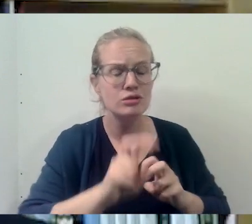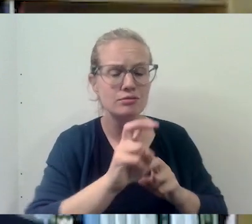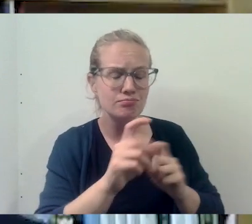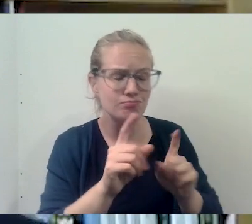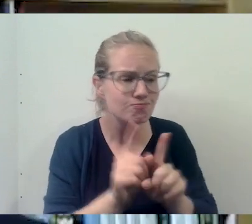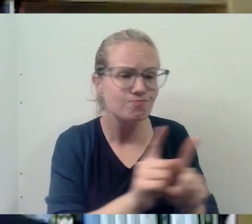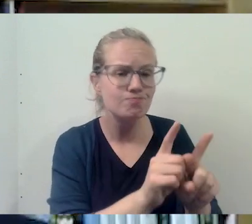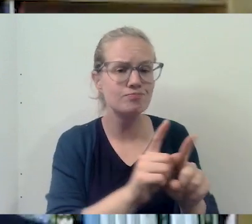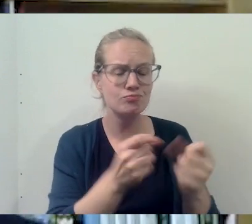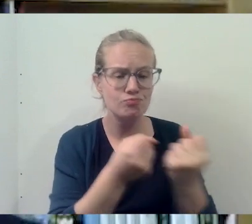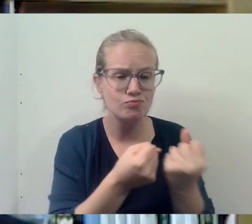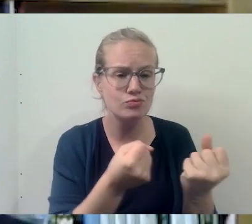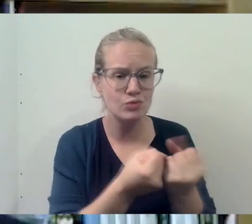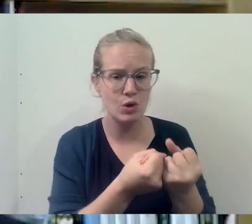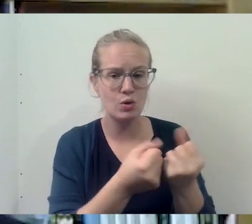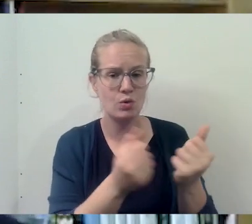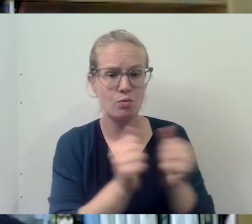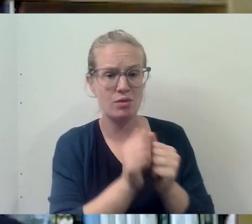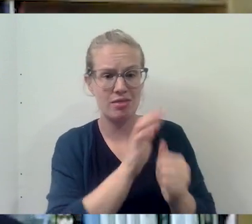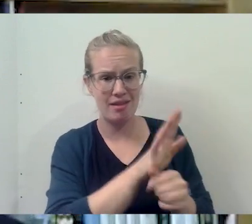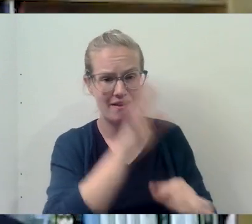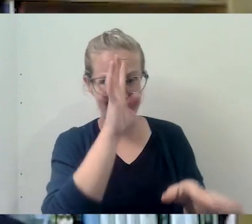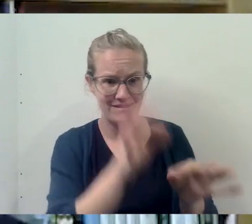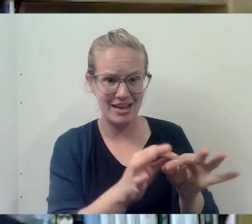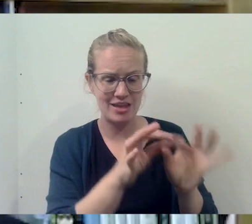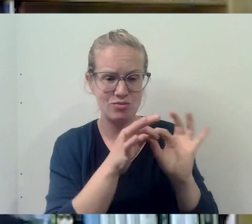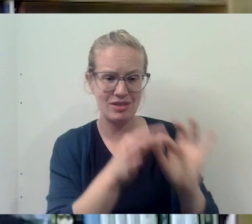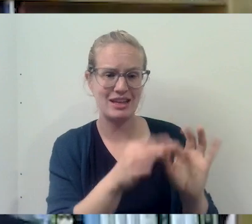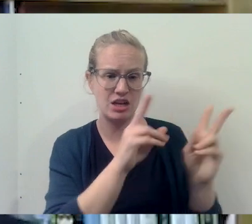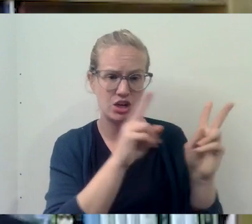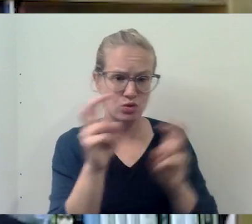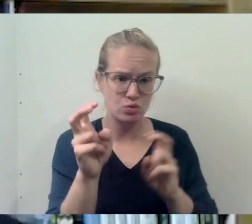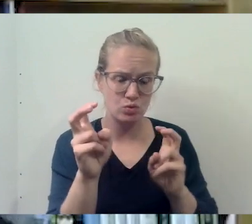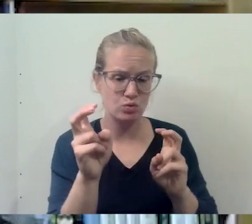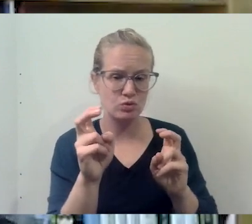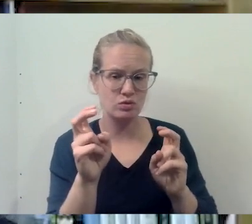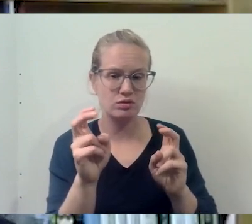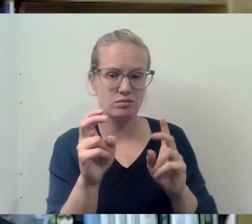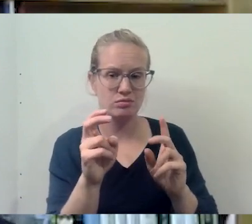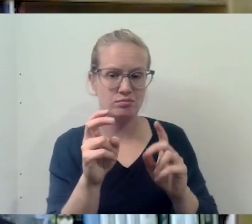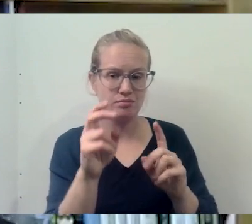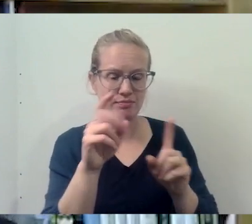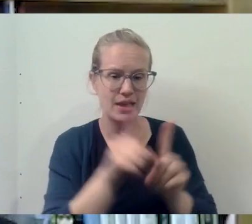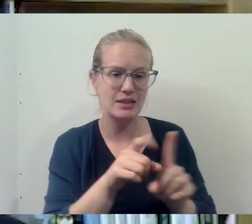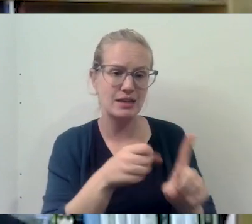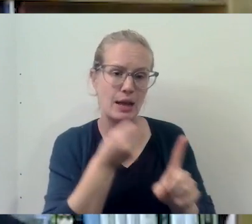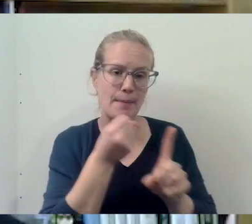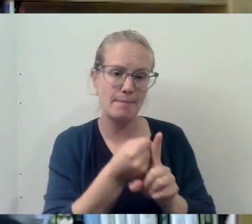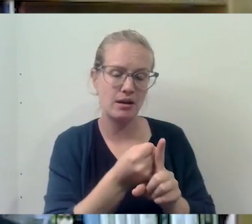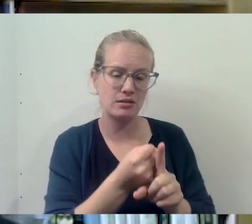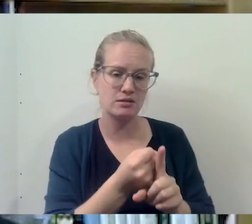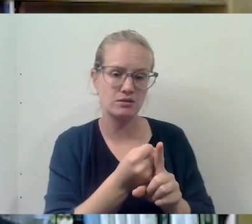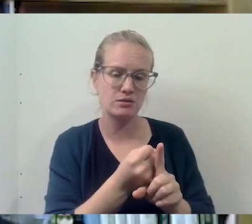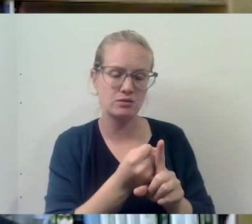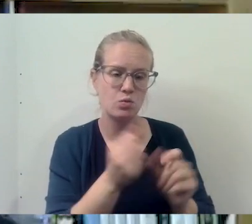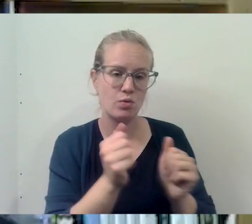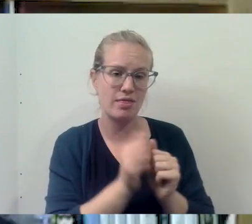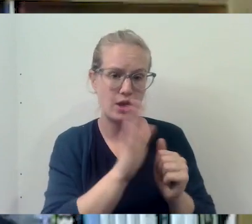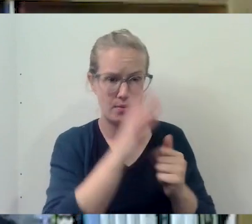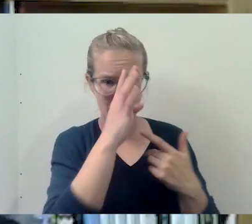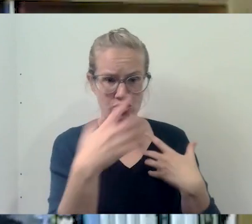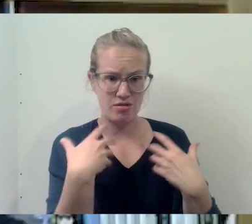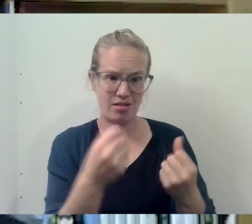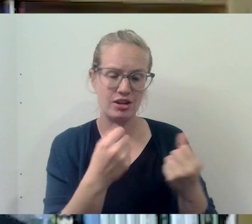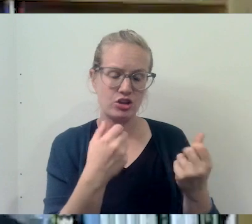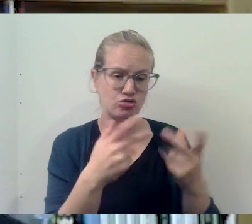solidarity around their, uh, faith-related issues, uh, as it impacts their, uh, or, or is associated with their mental health